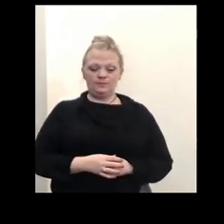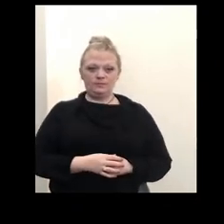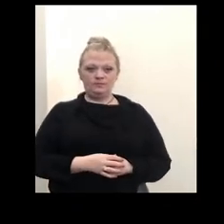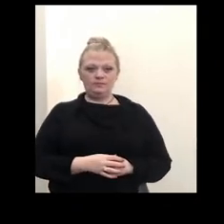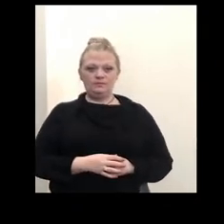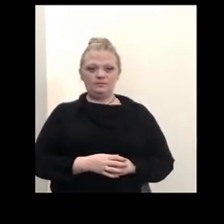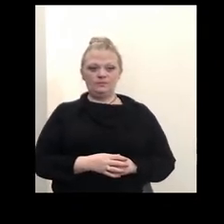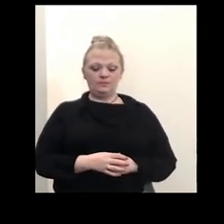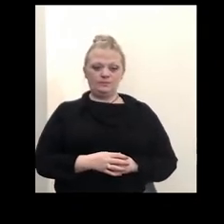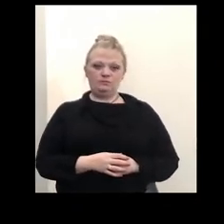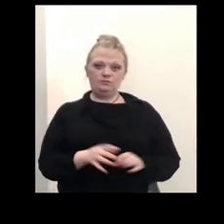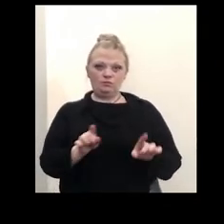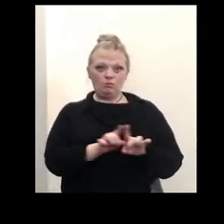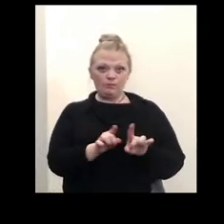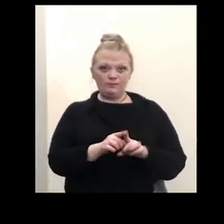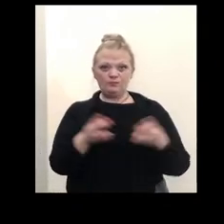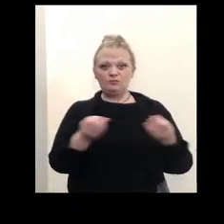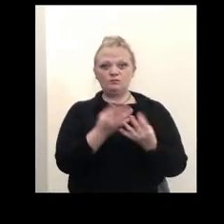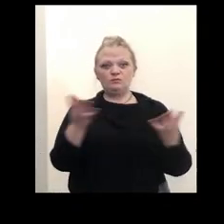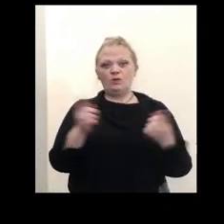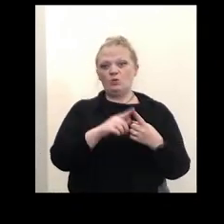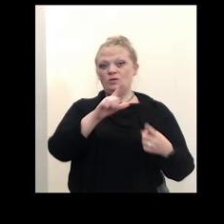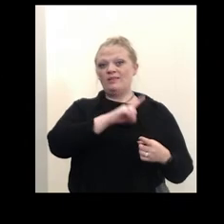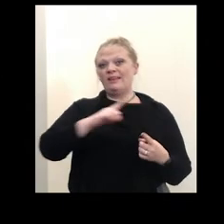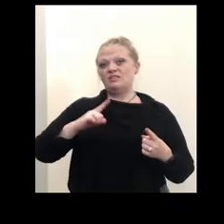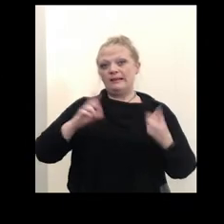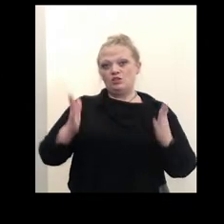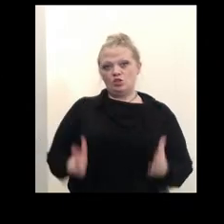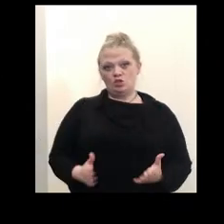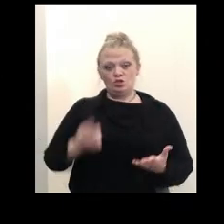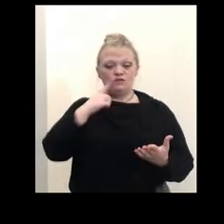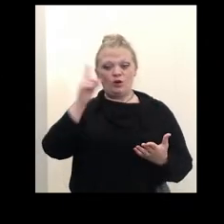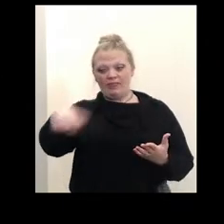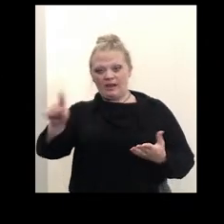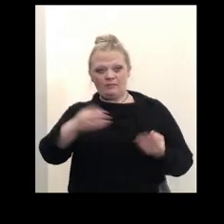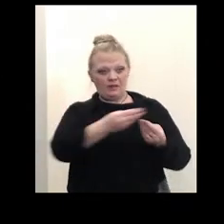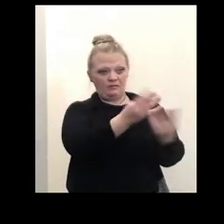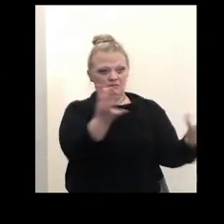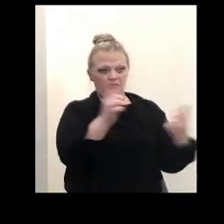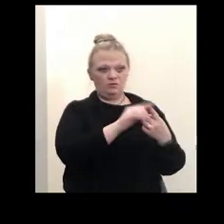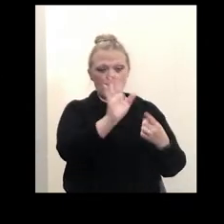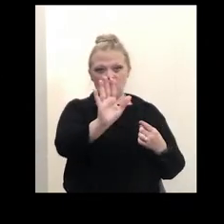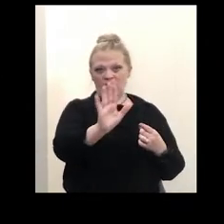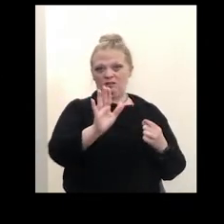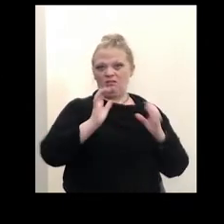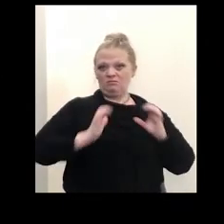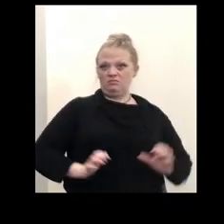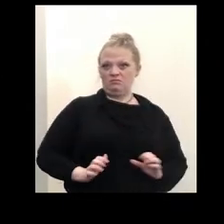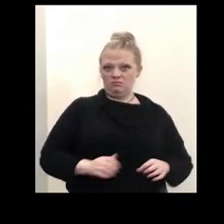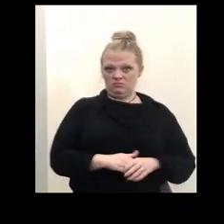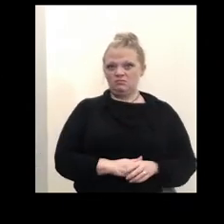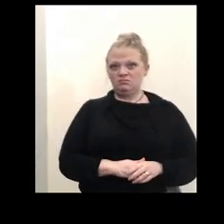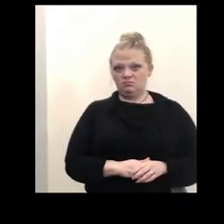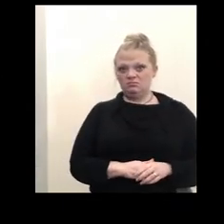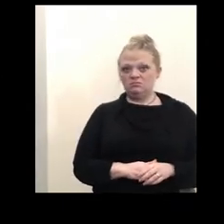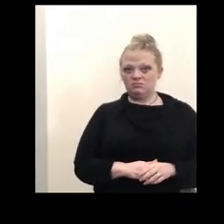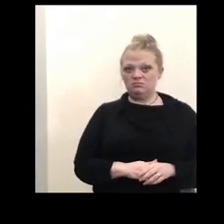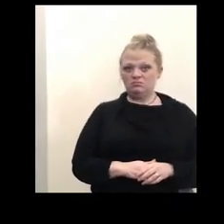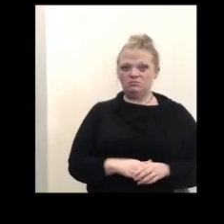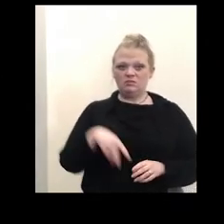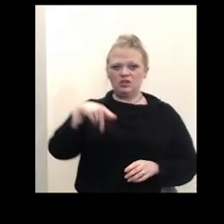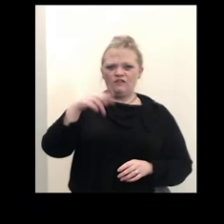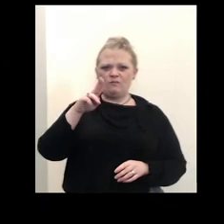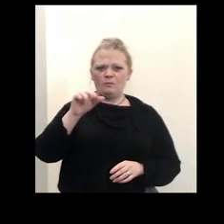be giving masks to our Erie County legislatures for them to distribute to their constituents. And then we have these push packs that we're